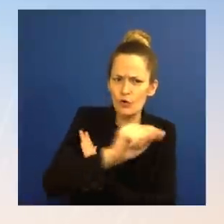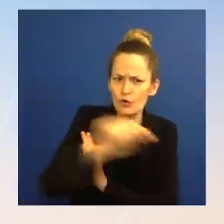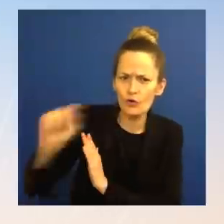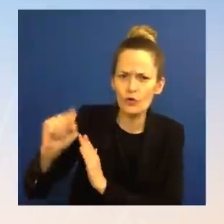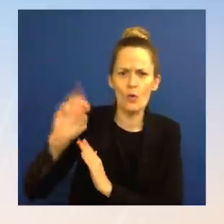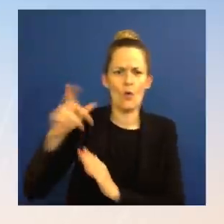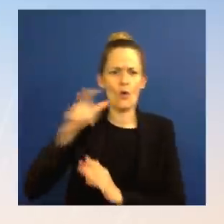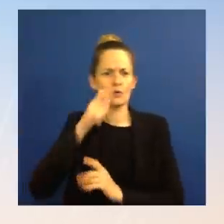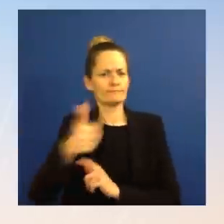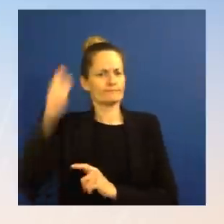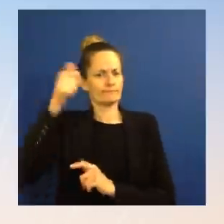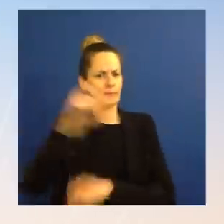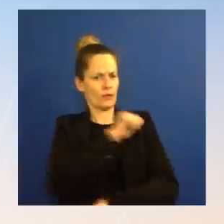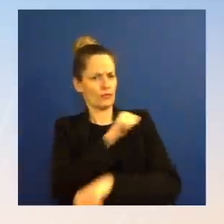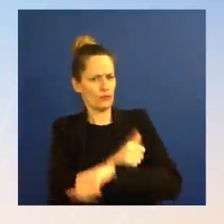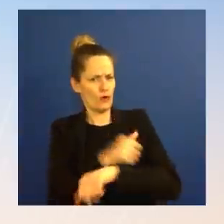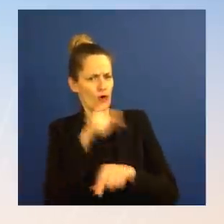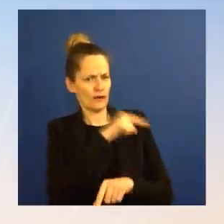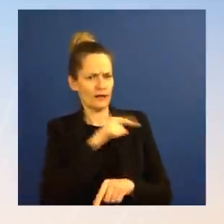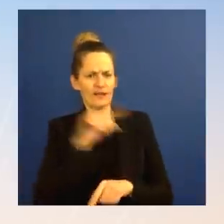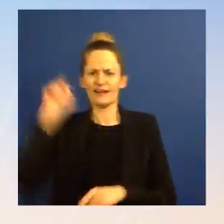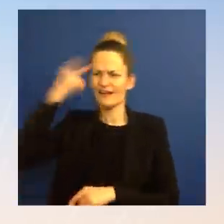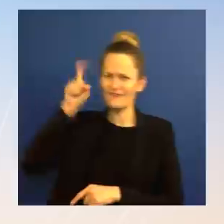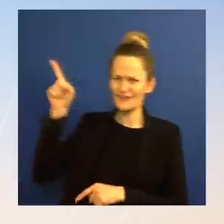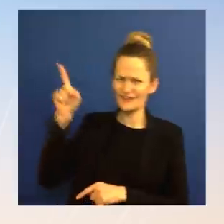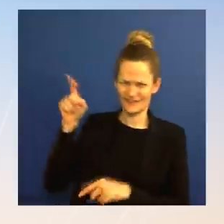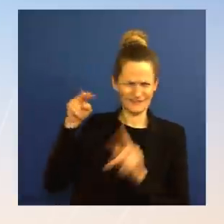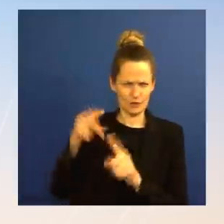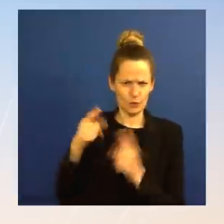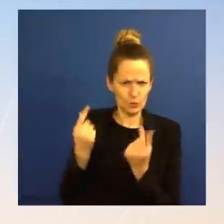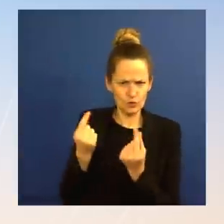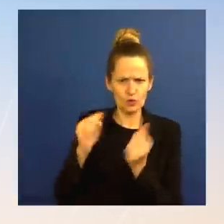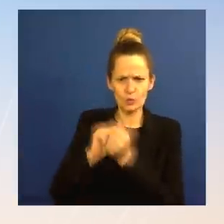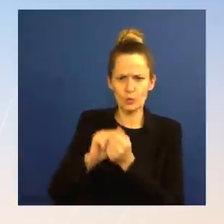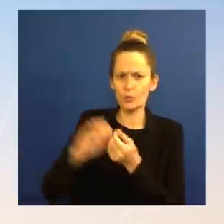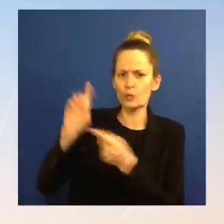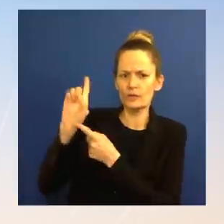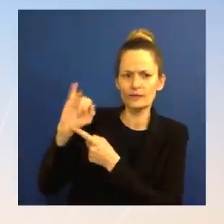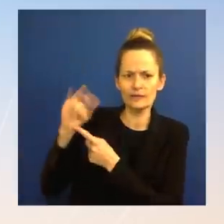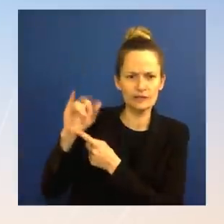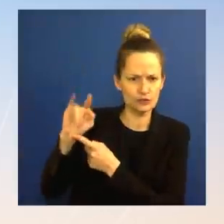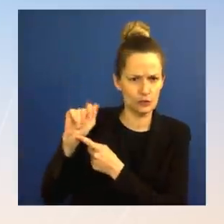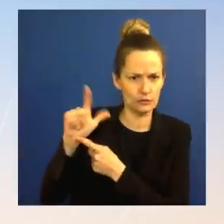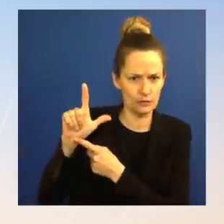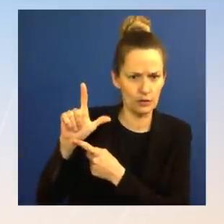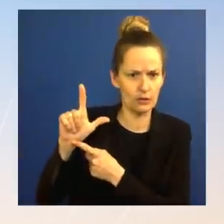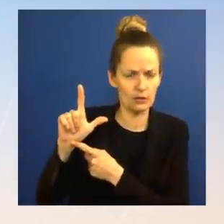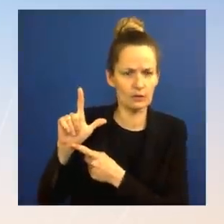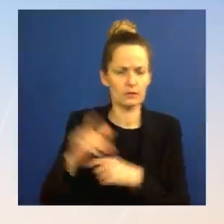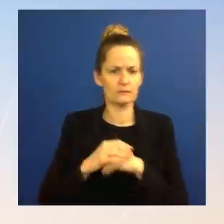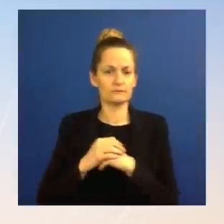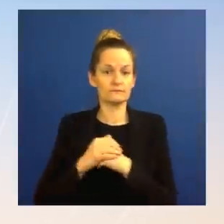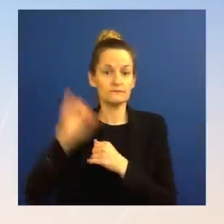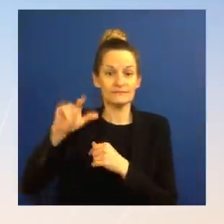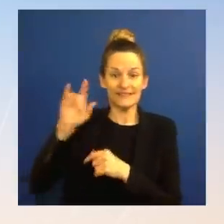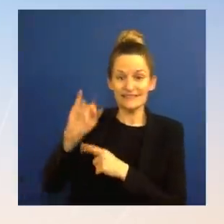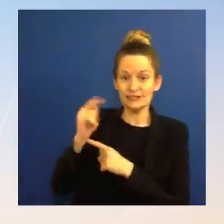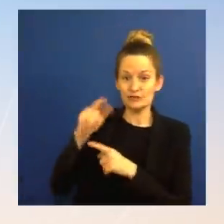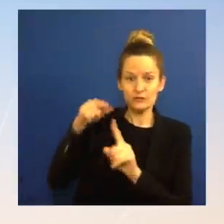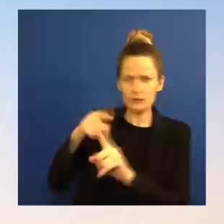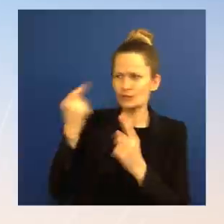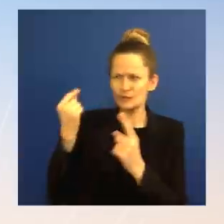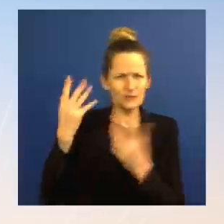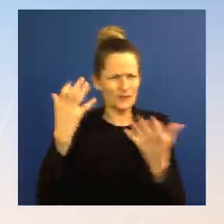assets. With this executive order, the President is calling on experts across the federal government to assess and develop policy